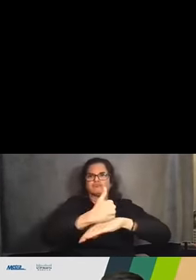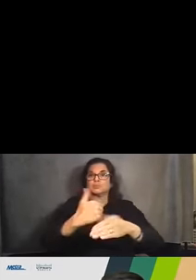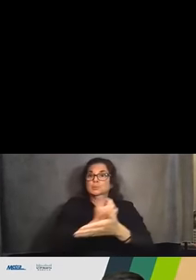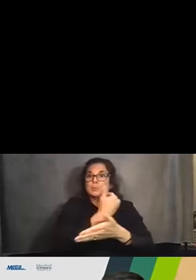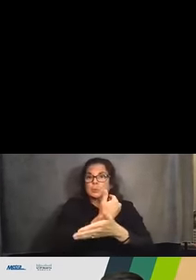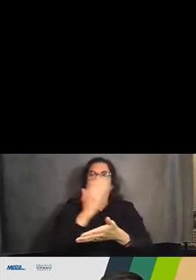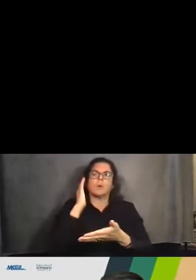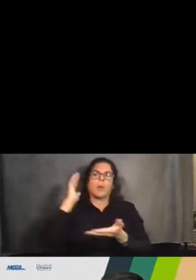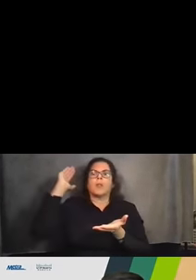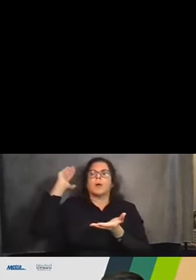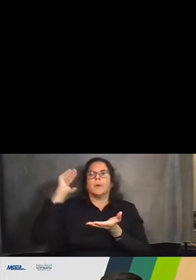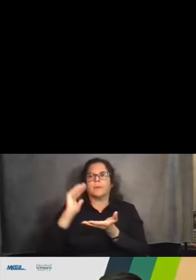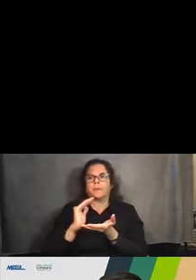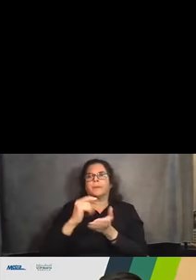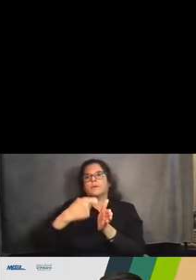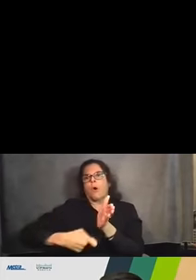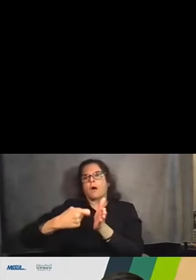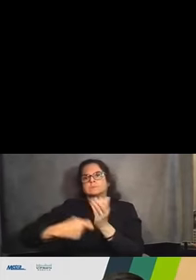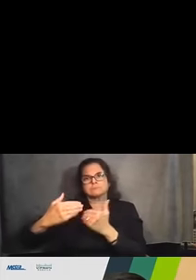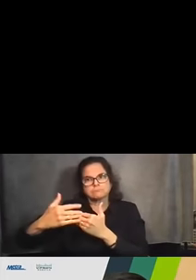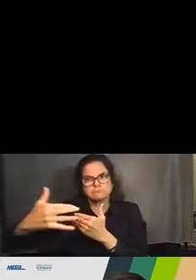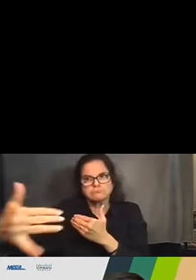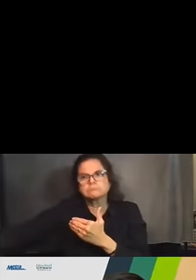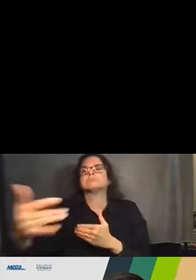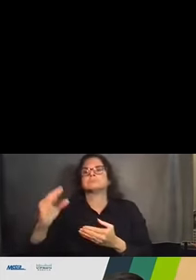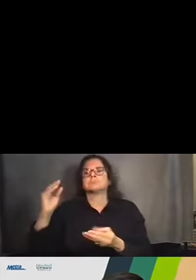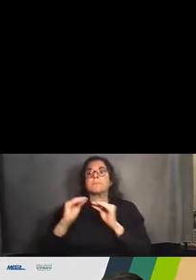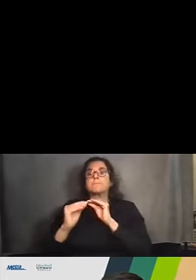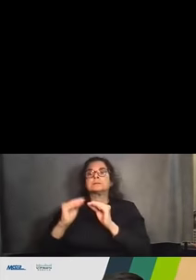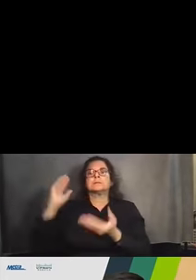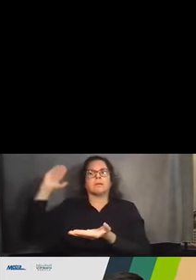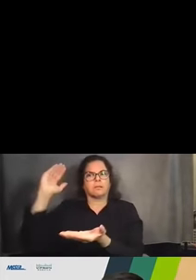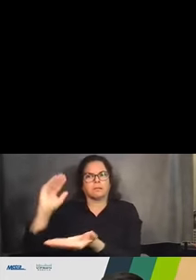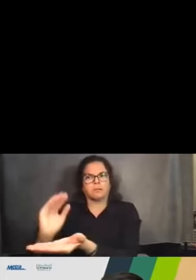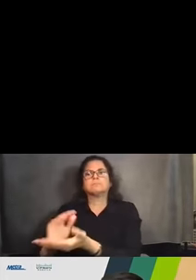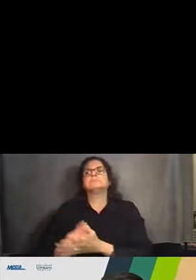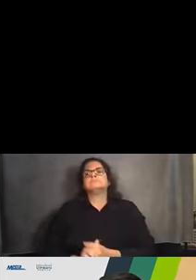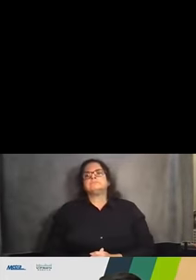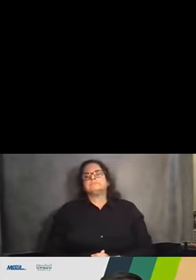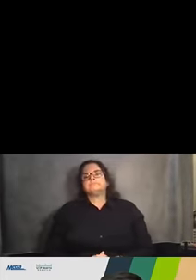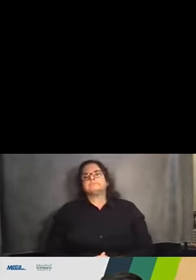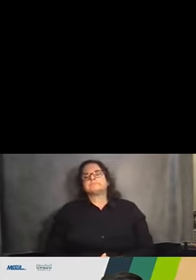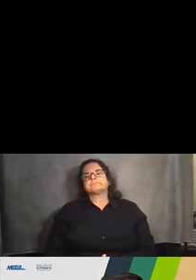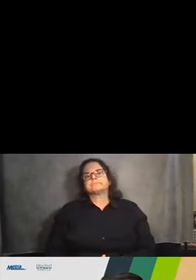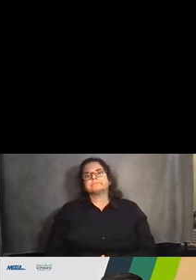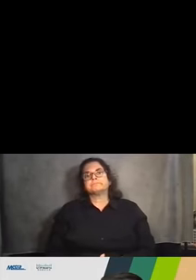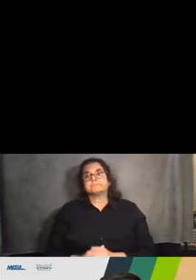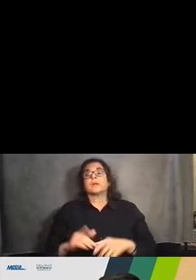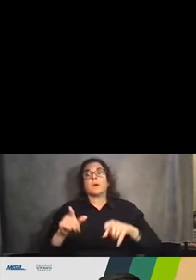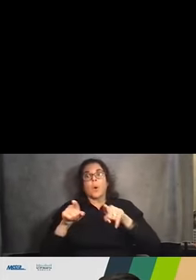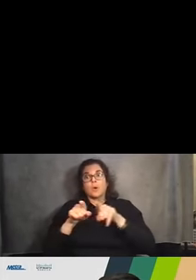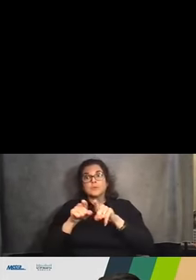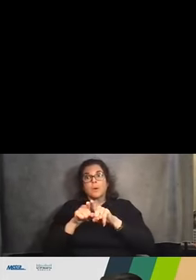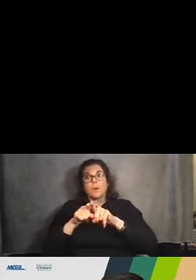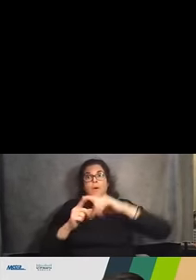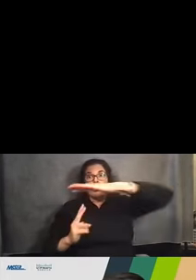reducing the need for for ongoing maintenance. In addition, it will improve the bridge underpasses, so a lot